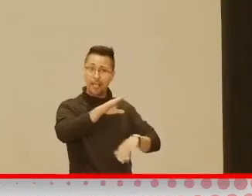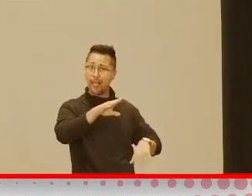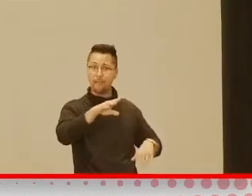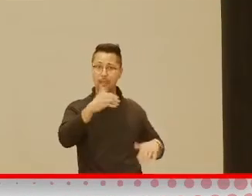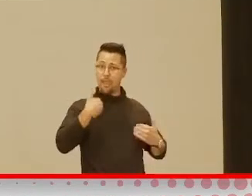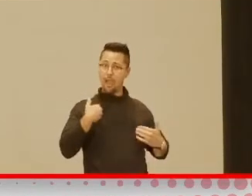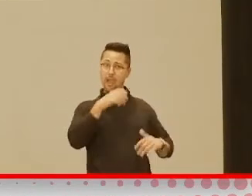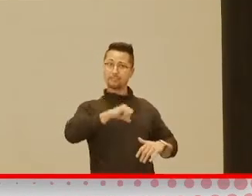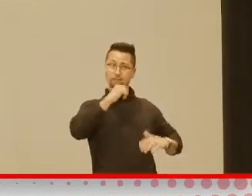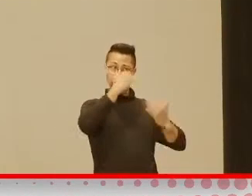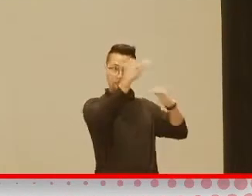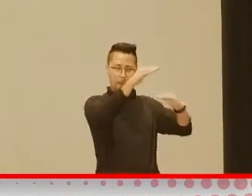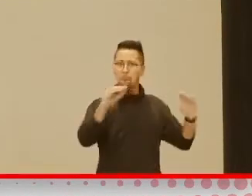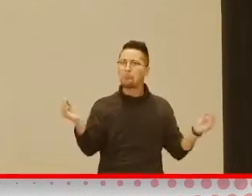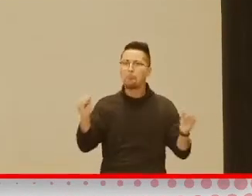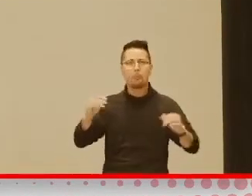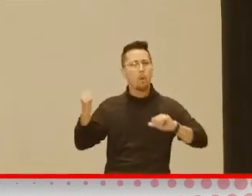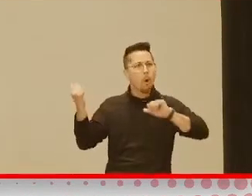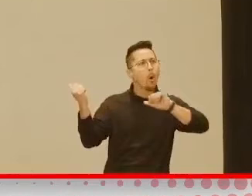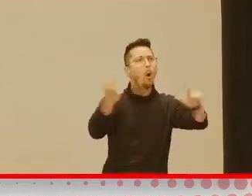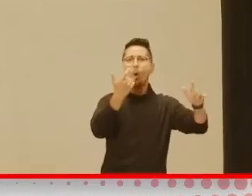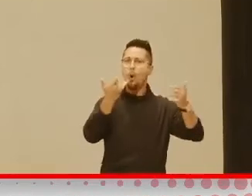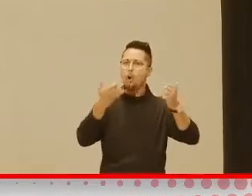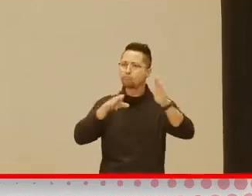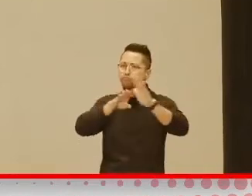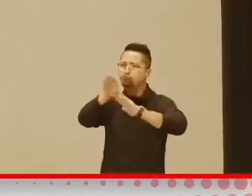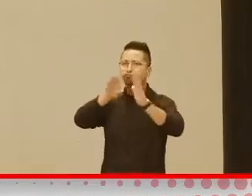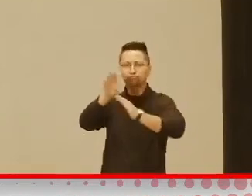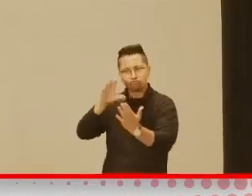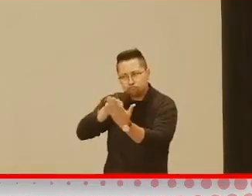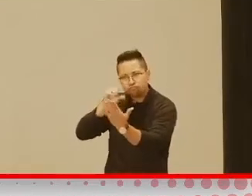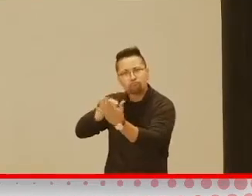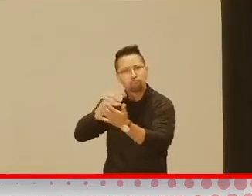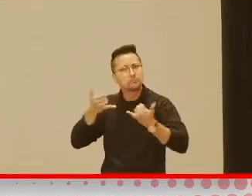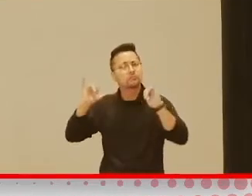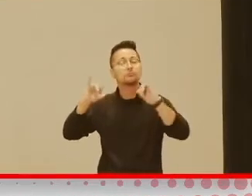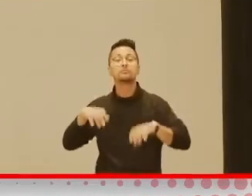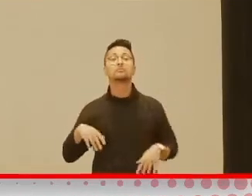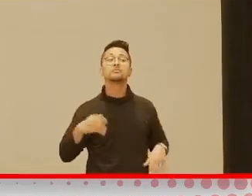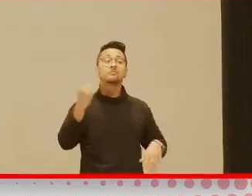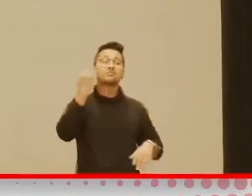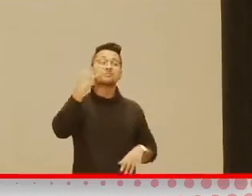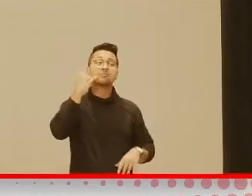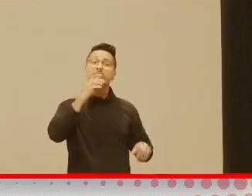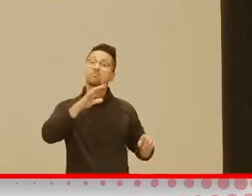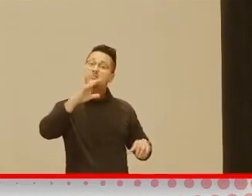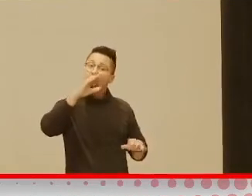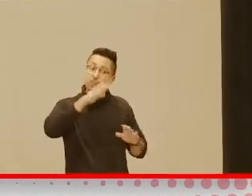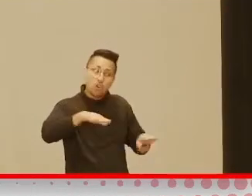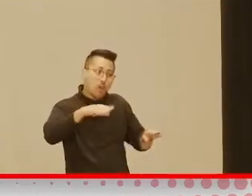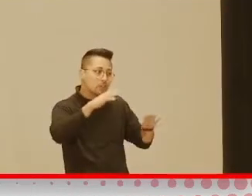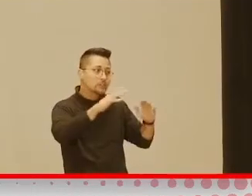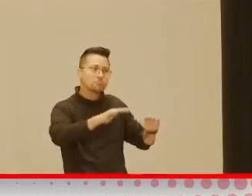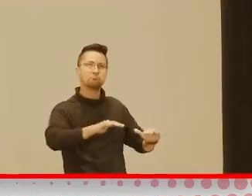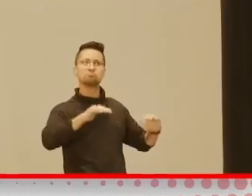learning and developing. So if there's older children, you know, perhaps this is something you might want to try with them.